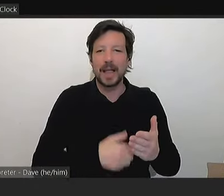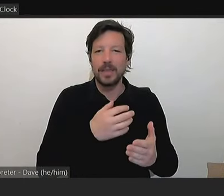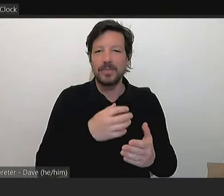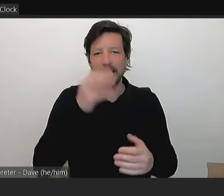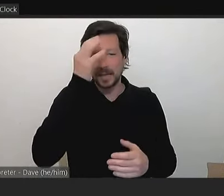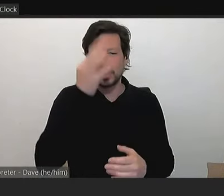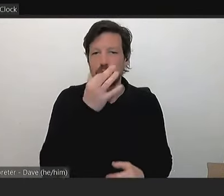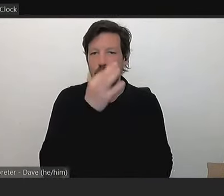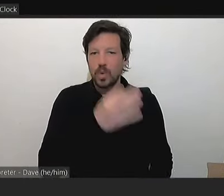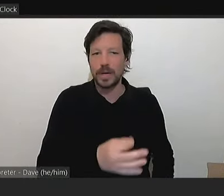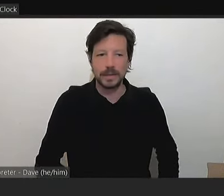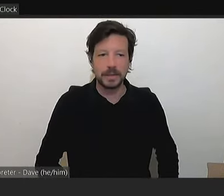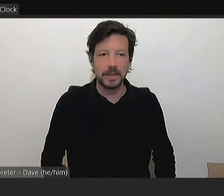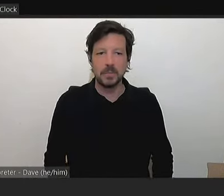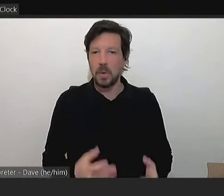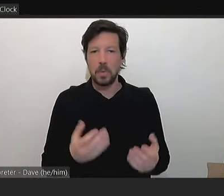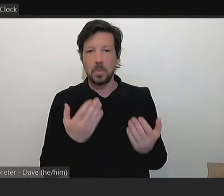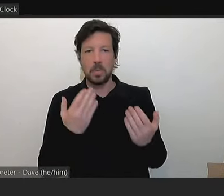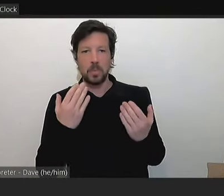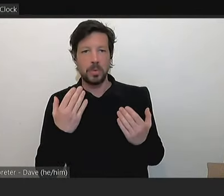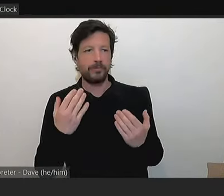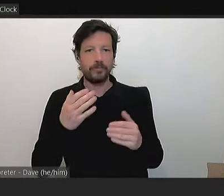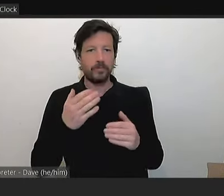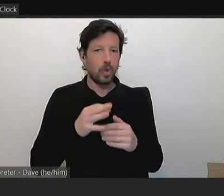particular issues currently arising.